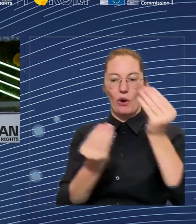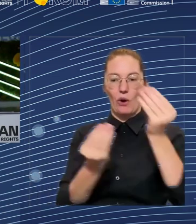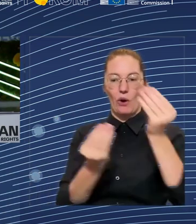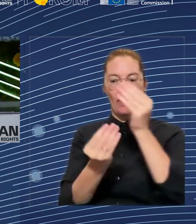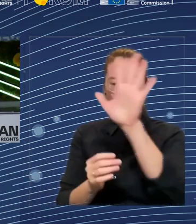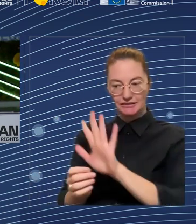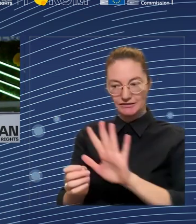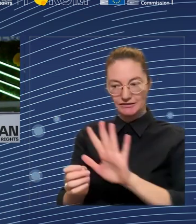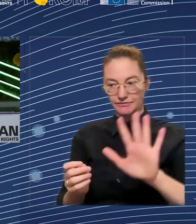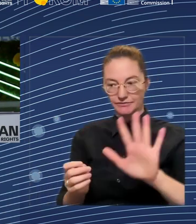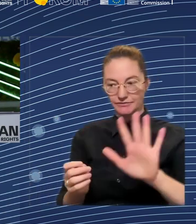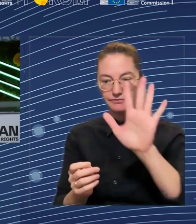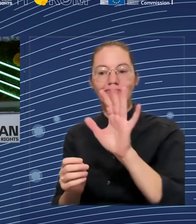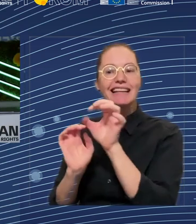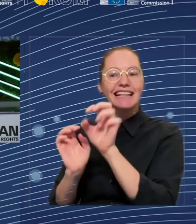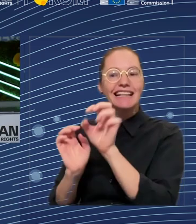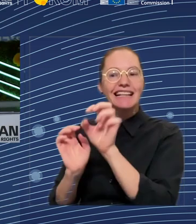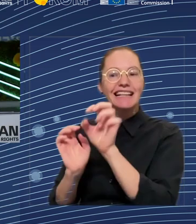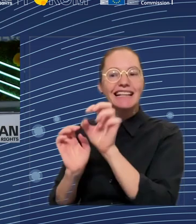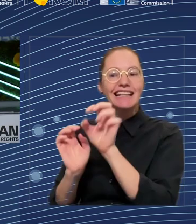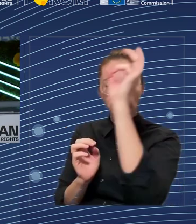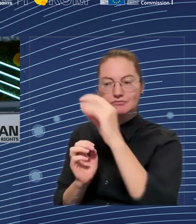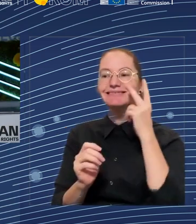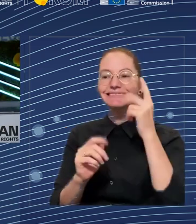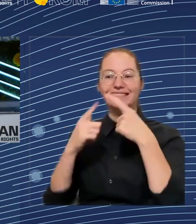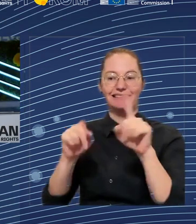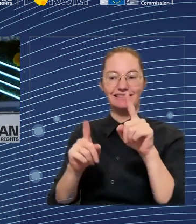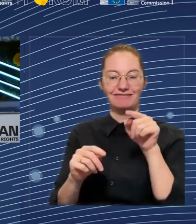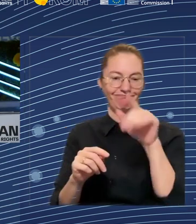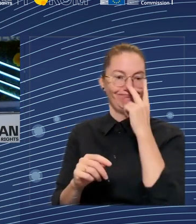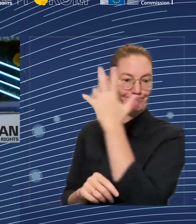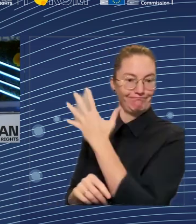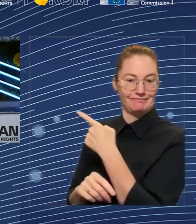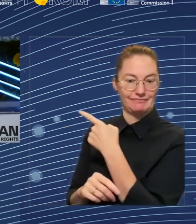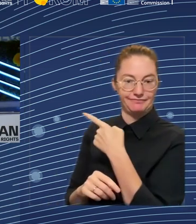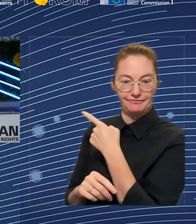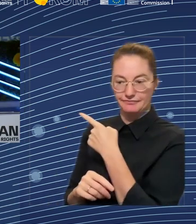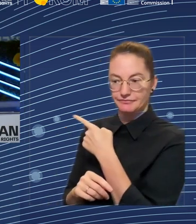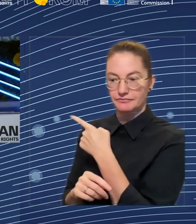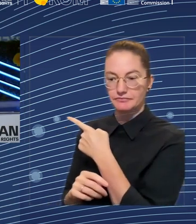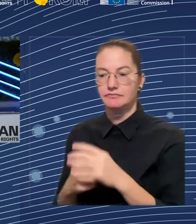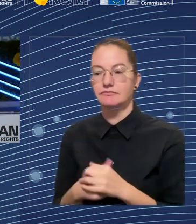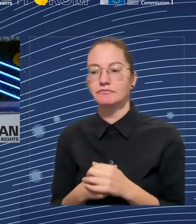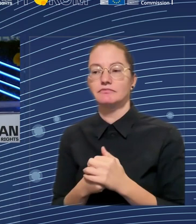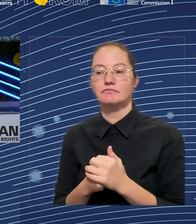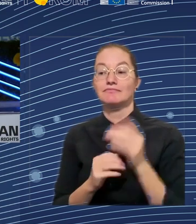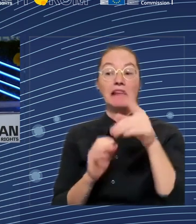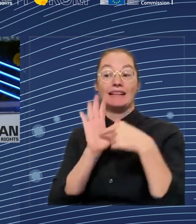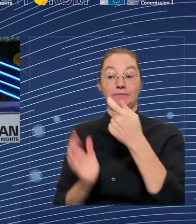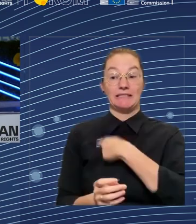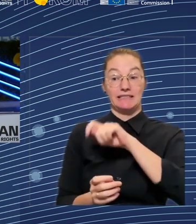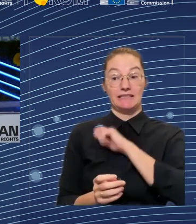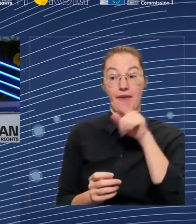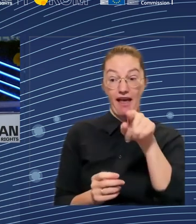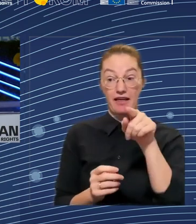solar or solar something like that. They bring together education providers, governance, businesses, workers. And then for this specific